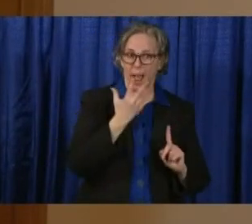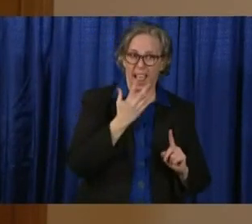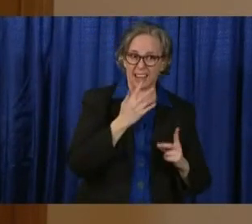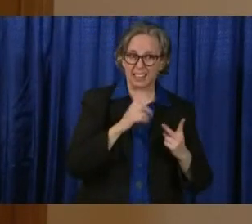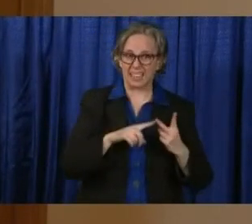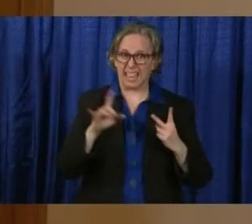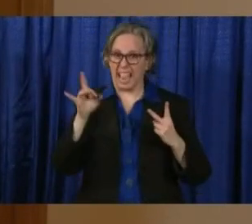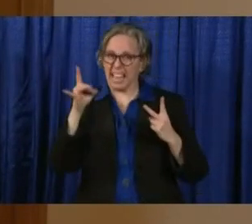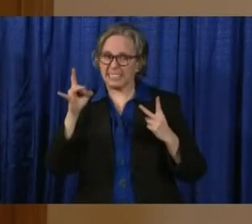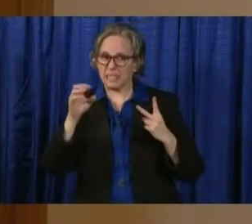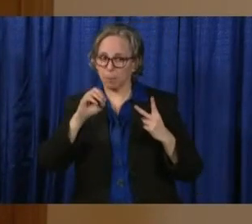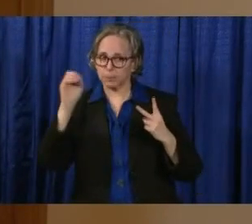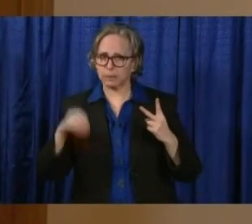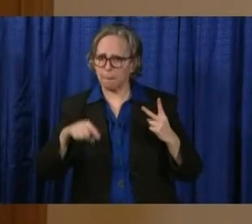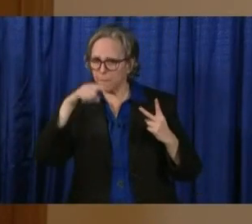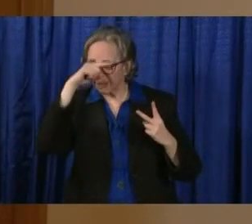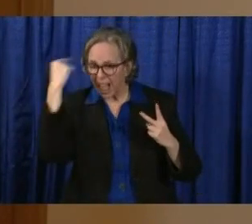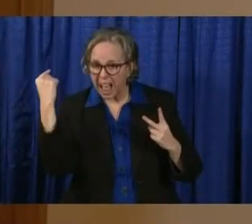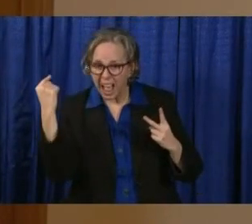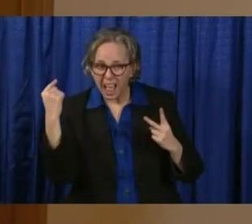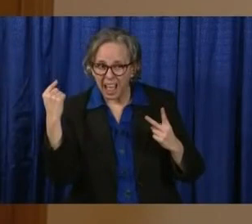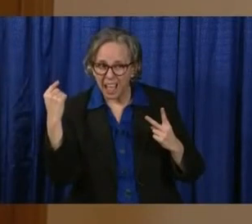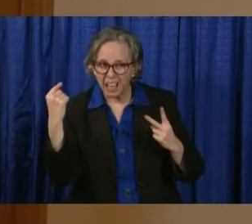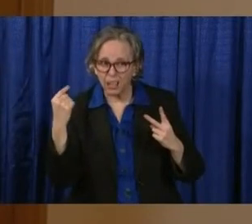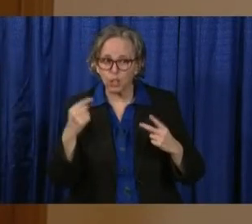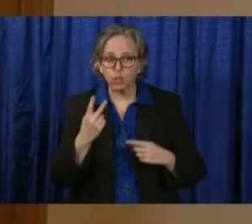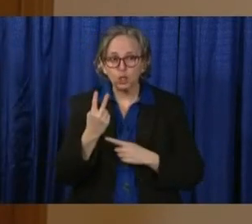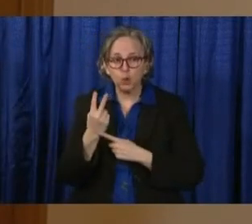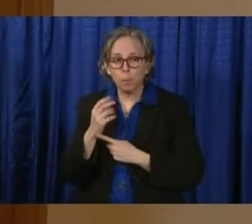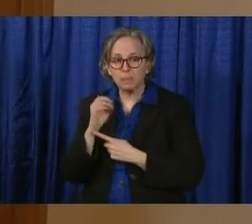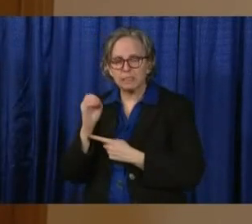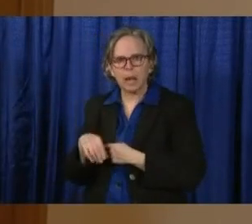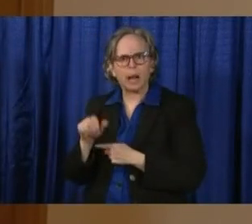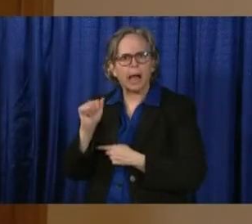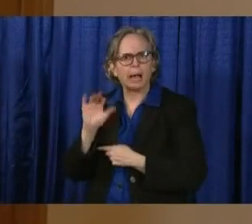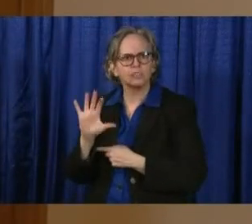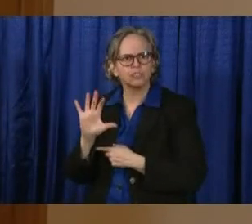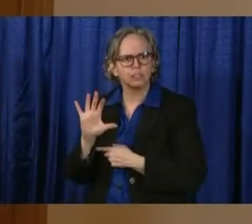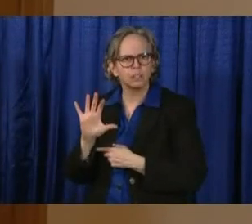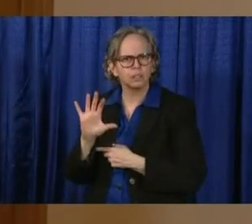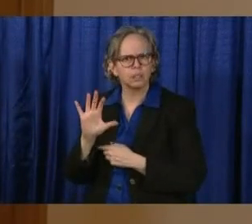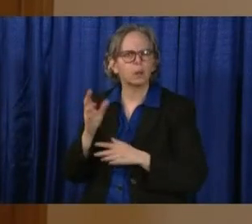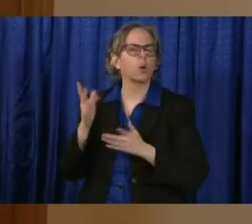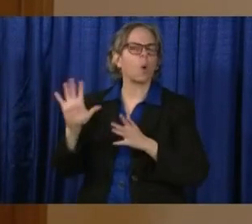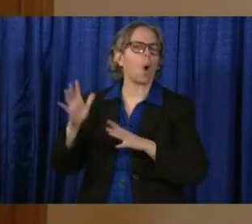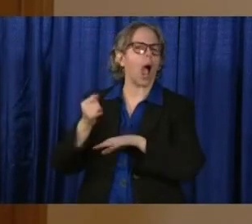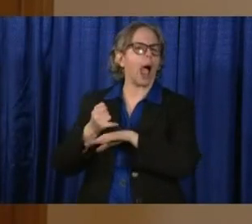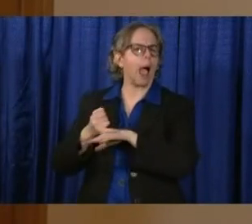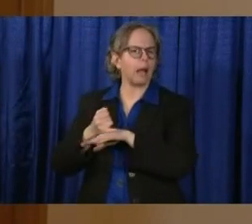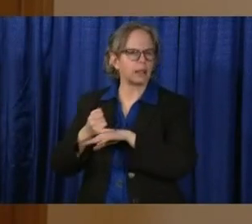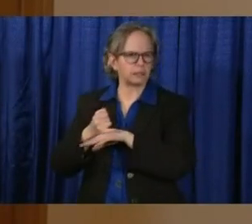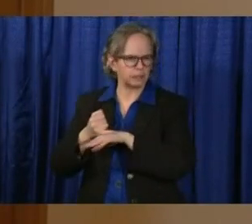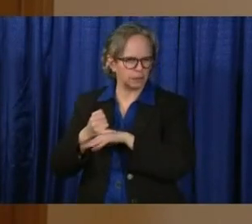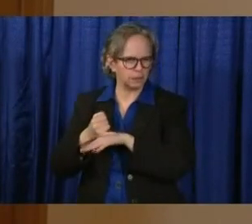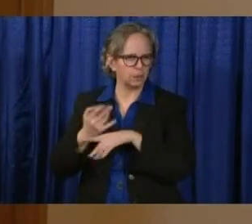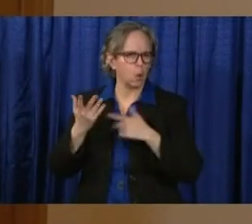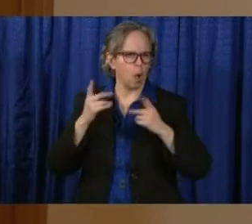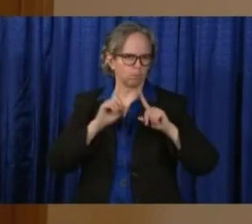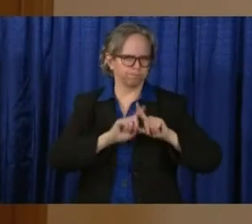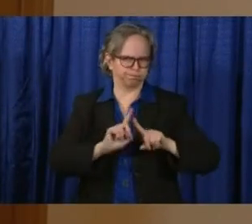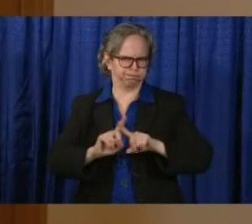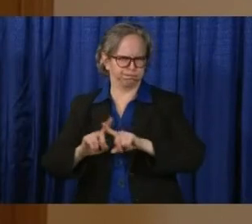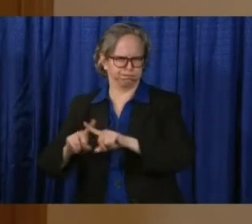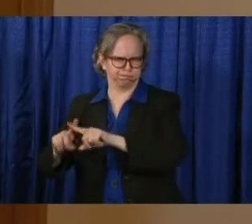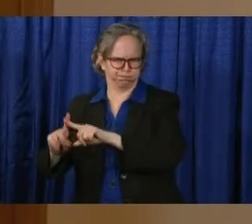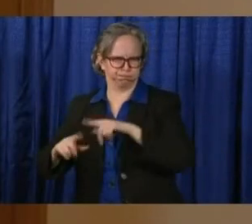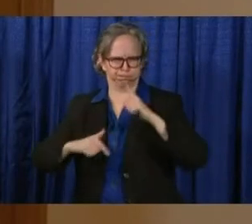2% Asian and Pacific Islander, multiracial 1%, but a full 25%, we just don't